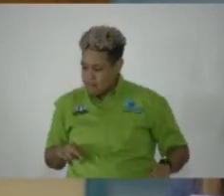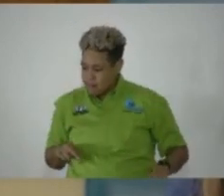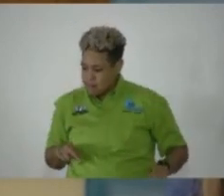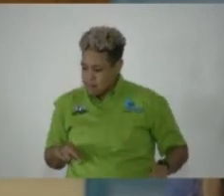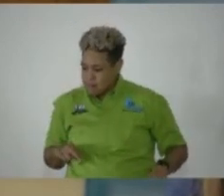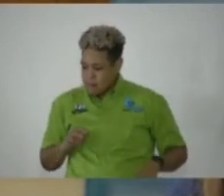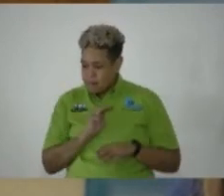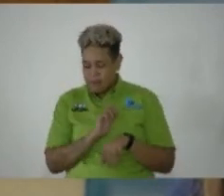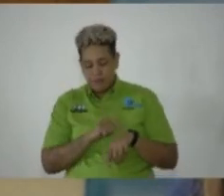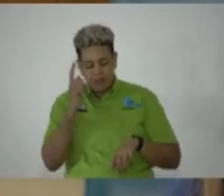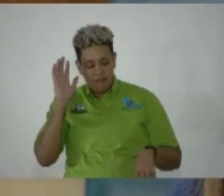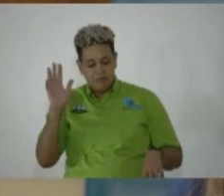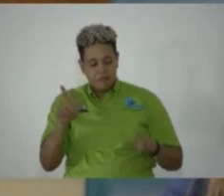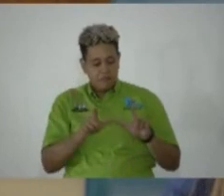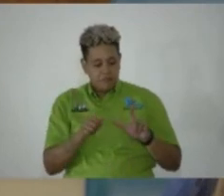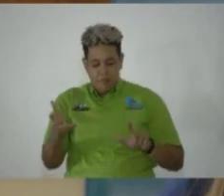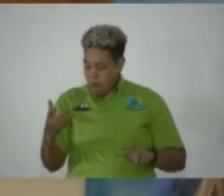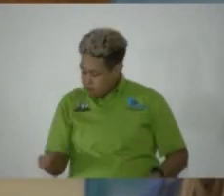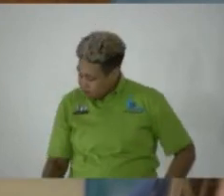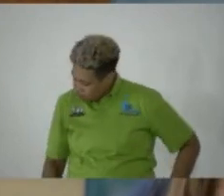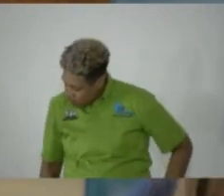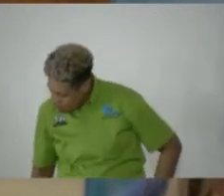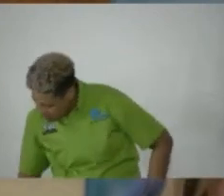Minister's time for speaking has expired. House Leader.